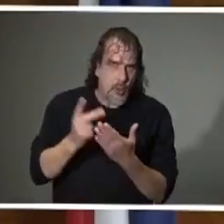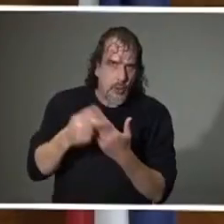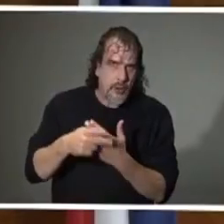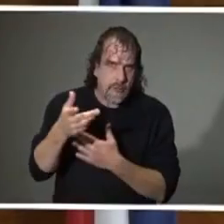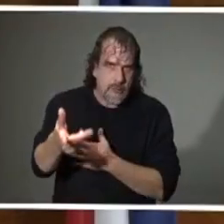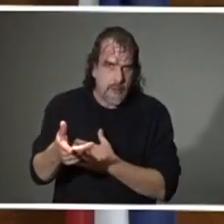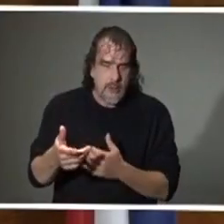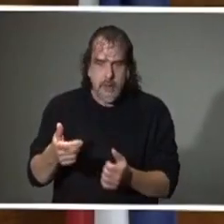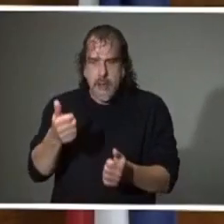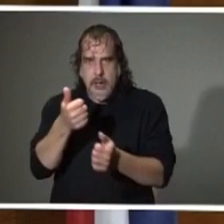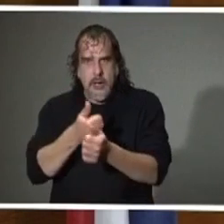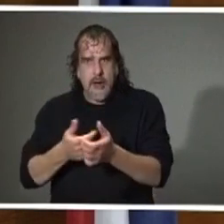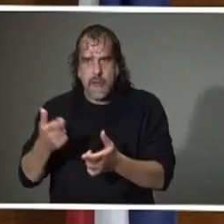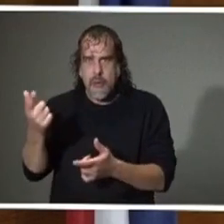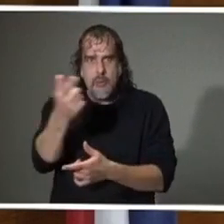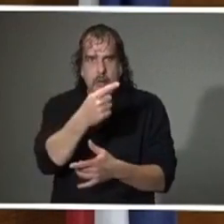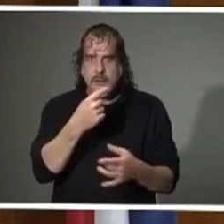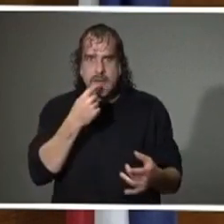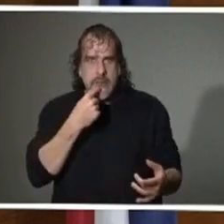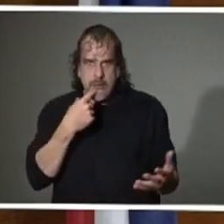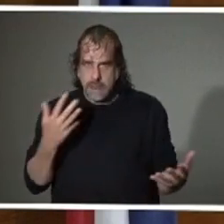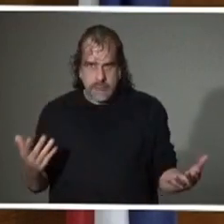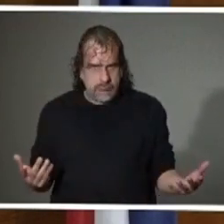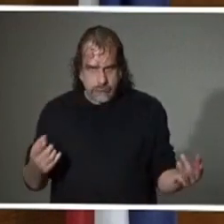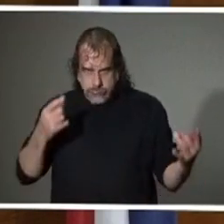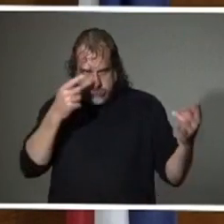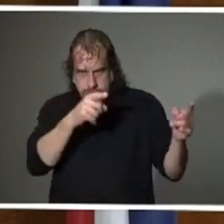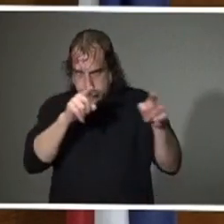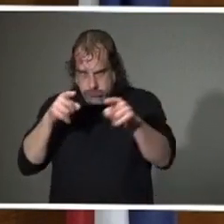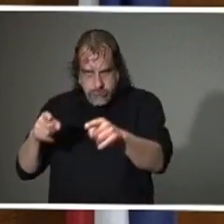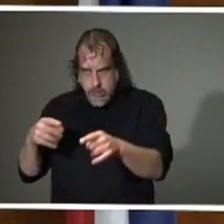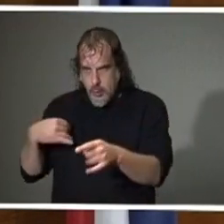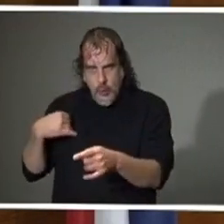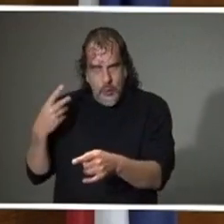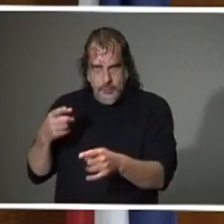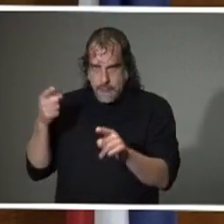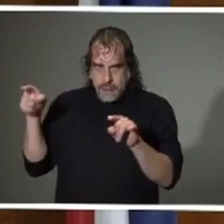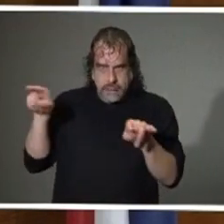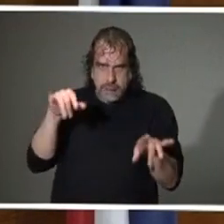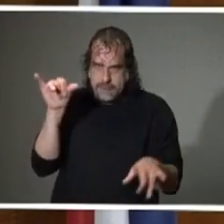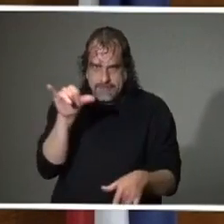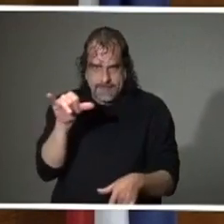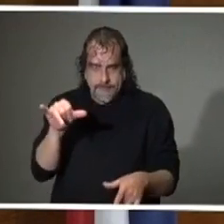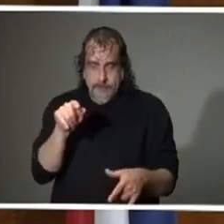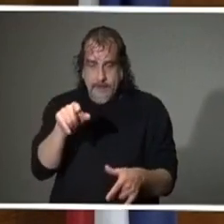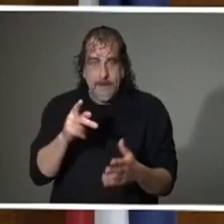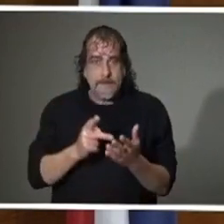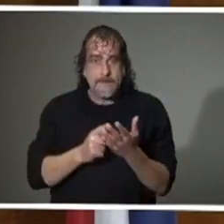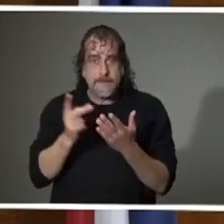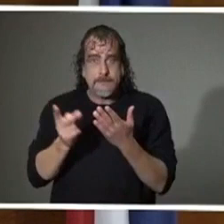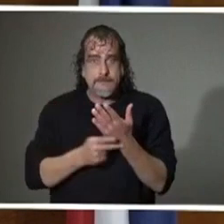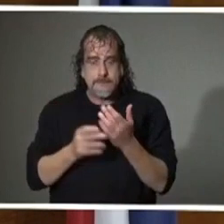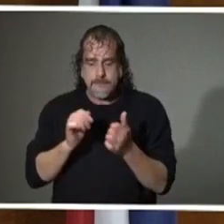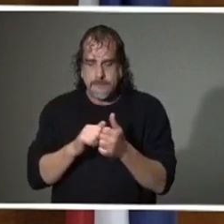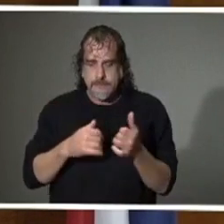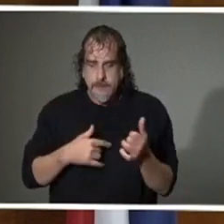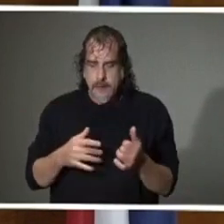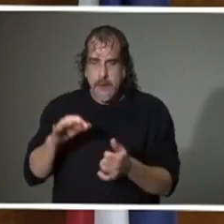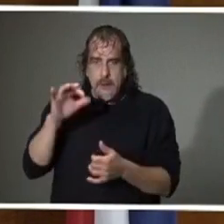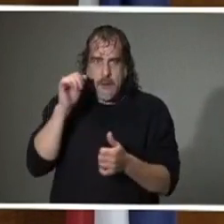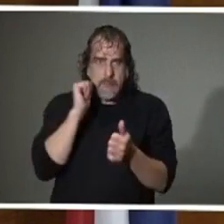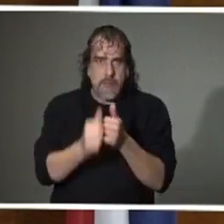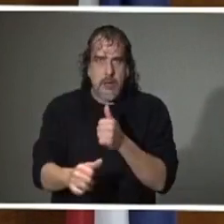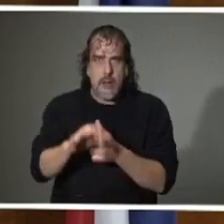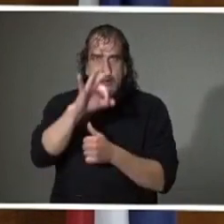Everybody agrees in Washington, the program passed 96 to zero.